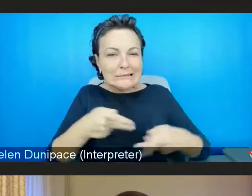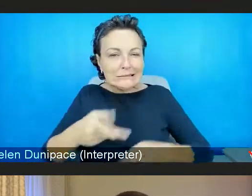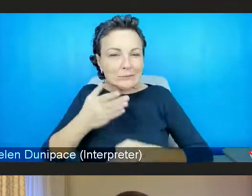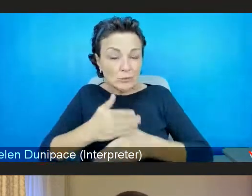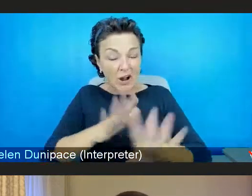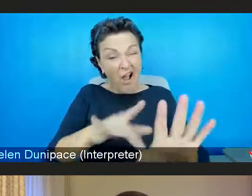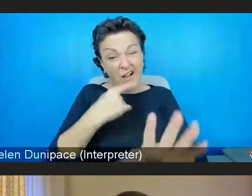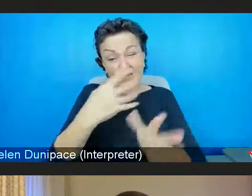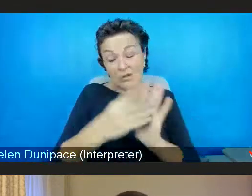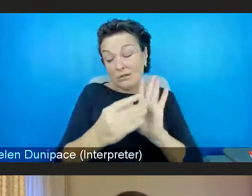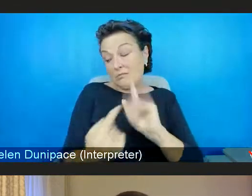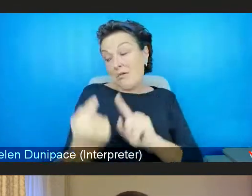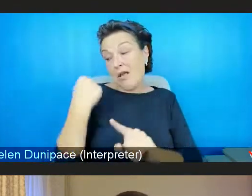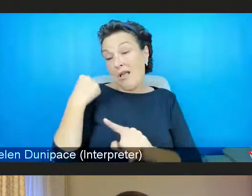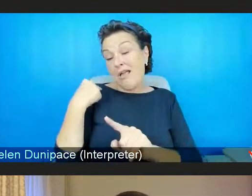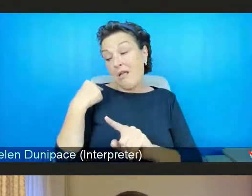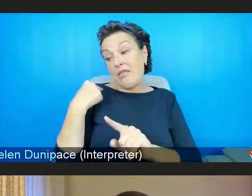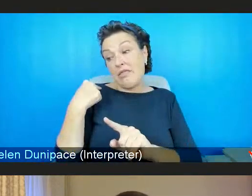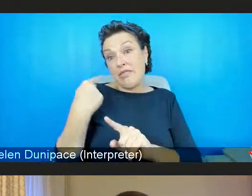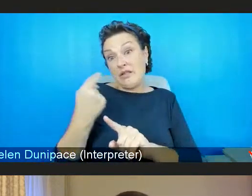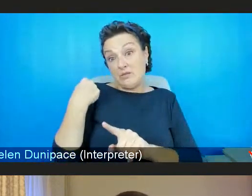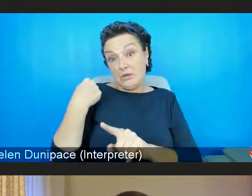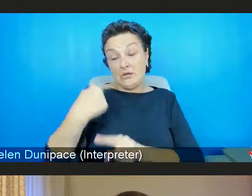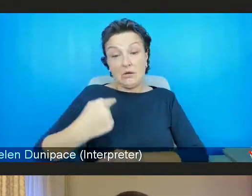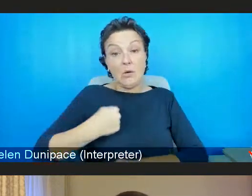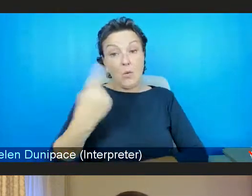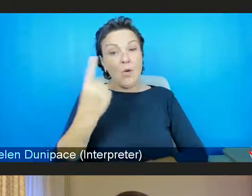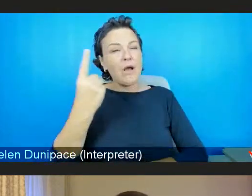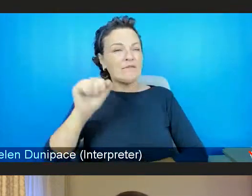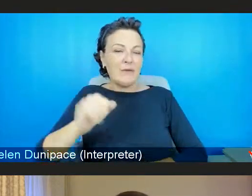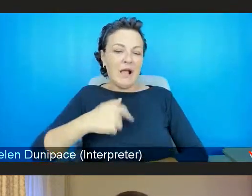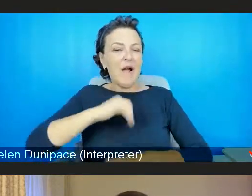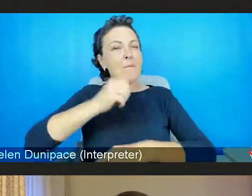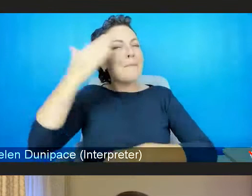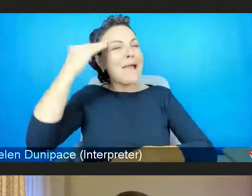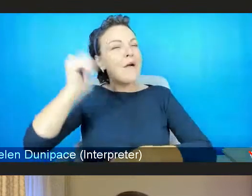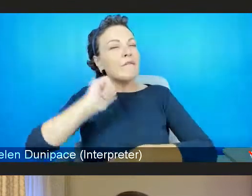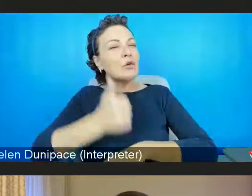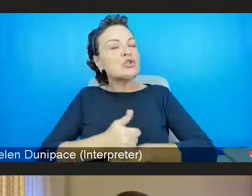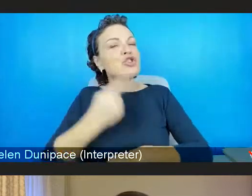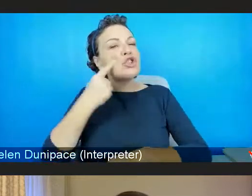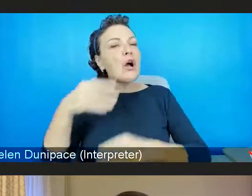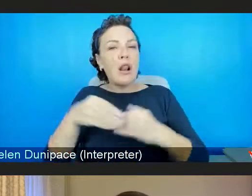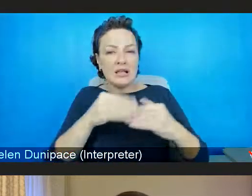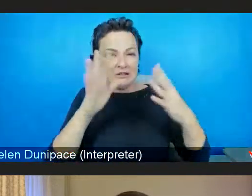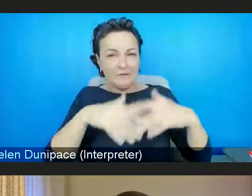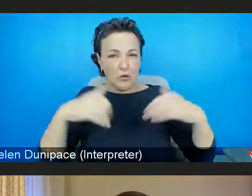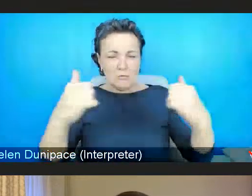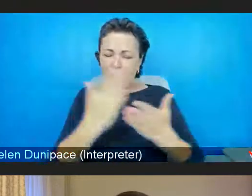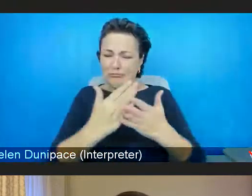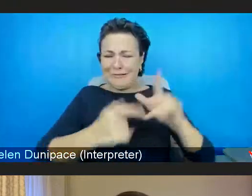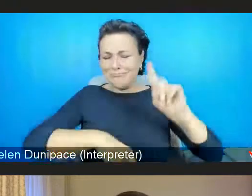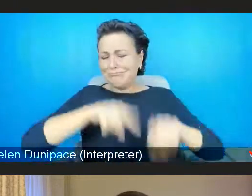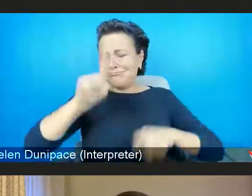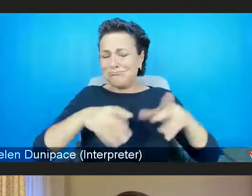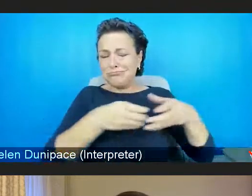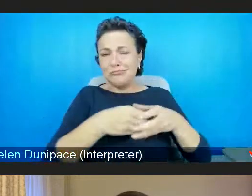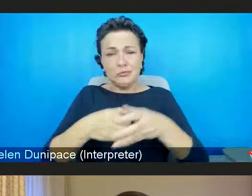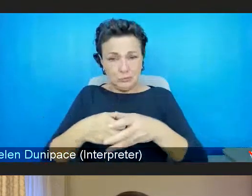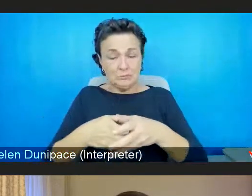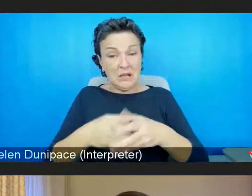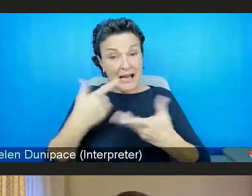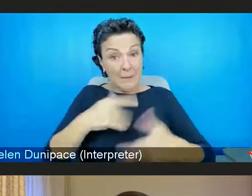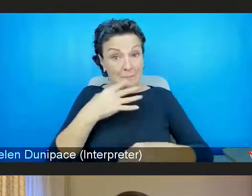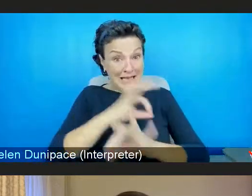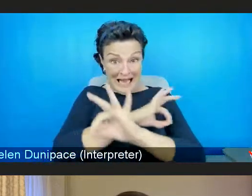foundation young leaders forum from around the UK, young leaders, diverse groups of young people. And I asked them this question, the same one